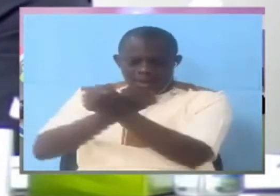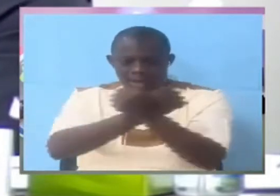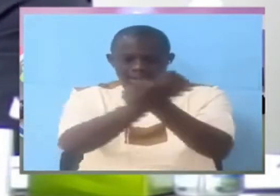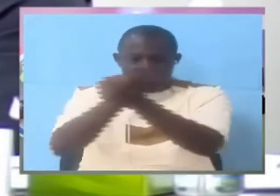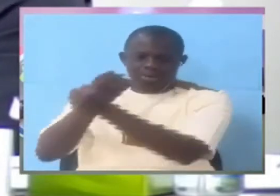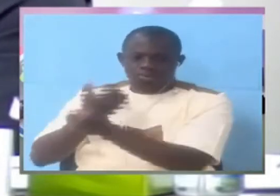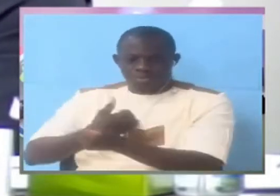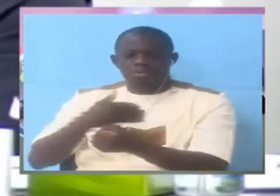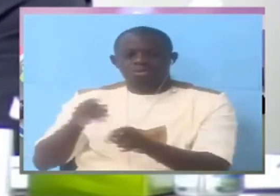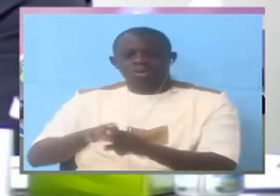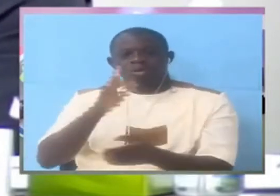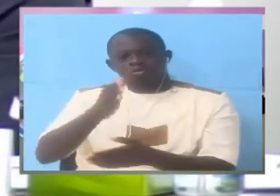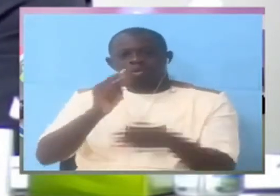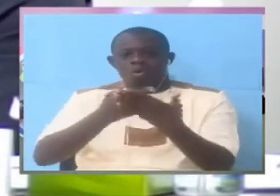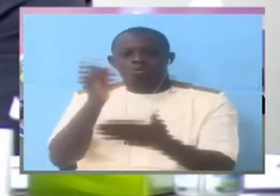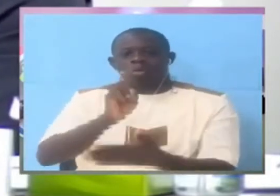isn't it